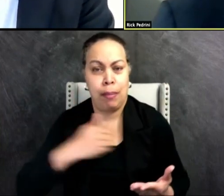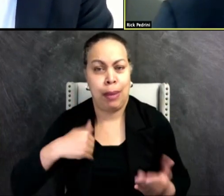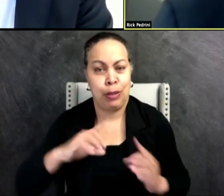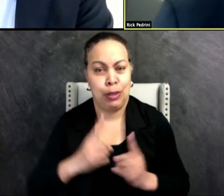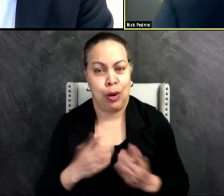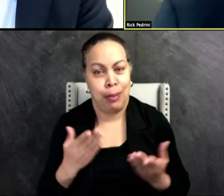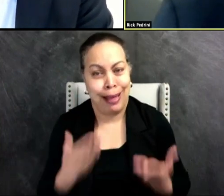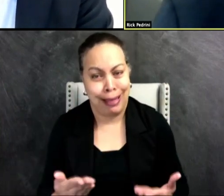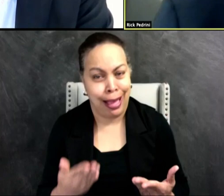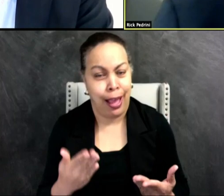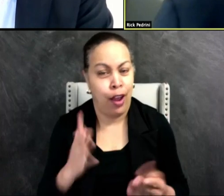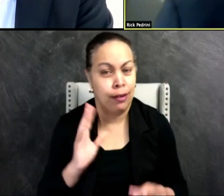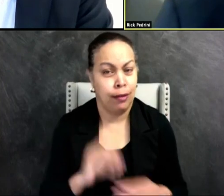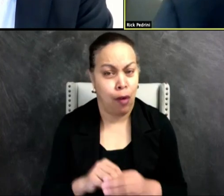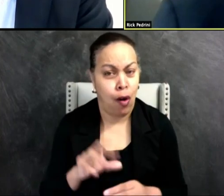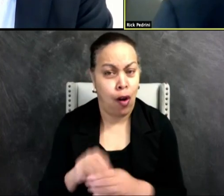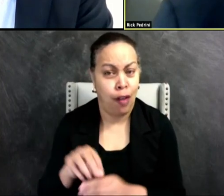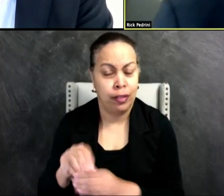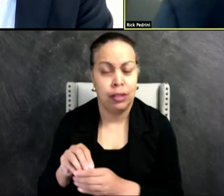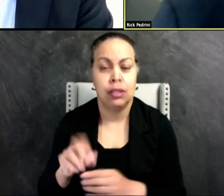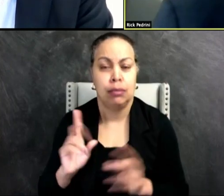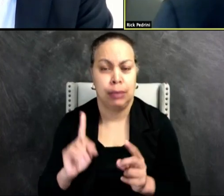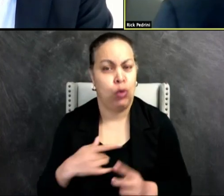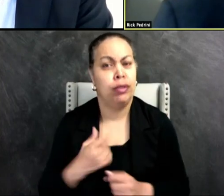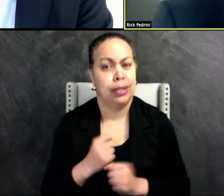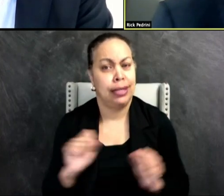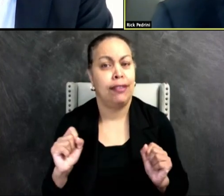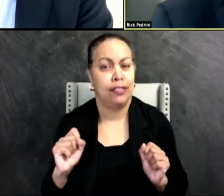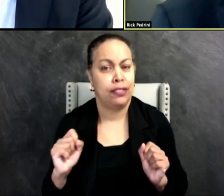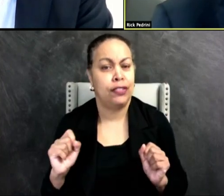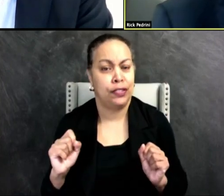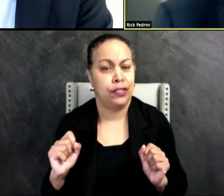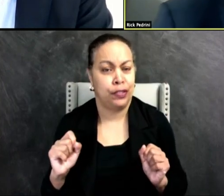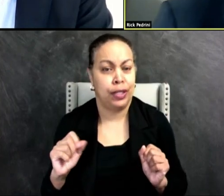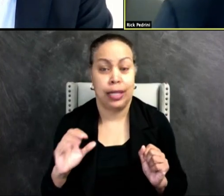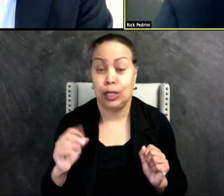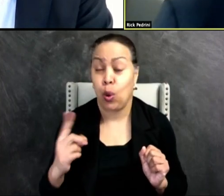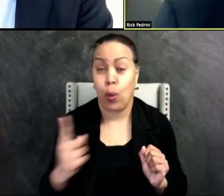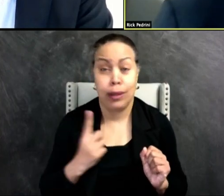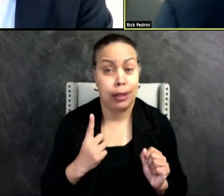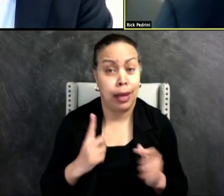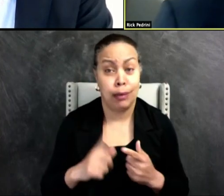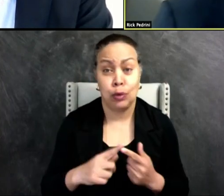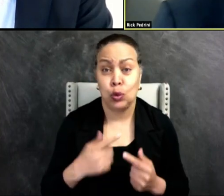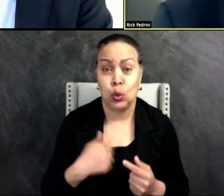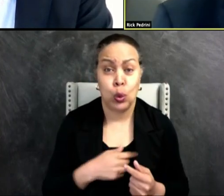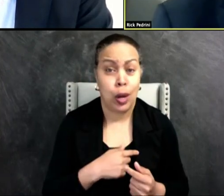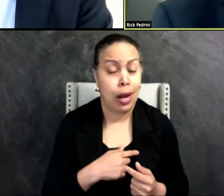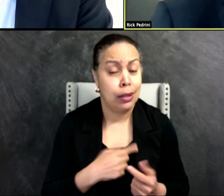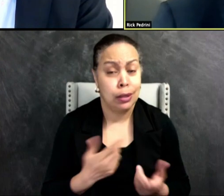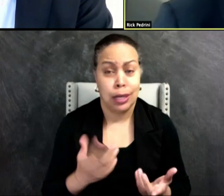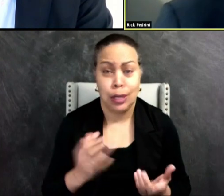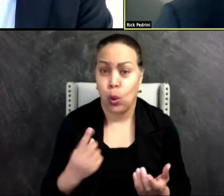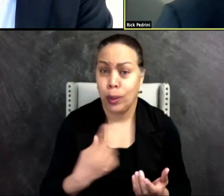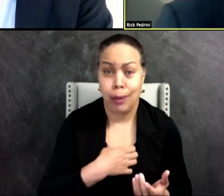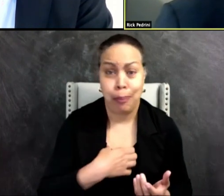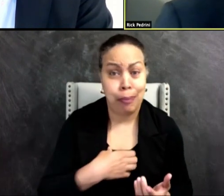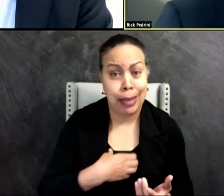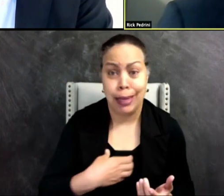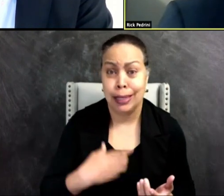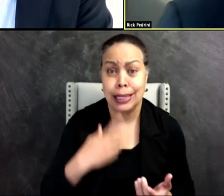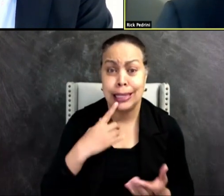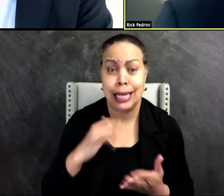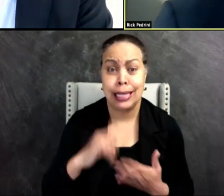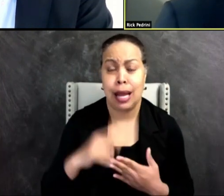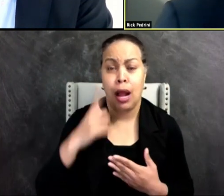action, they would certainly feel safe. We didn't have anybody come up to us or anybody complain and say that because